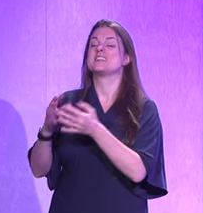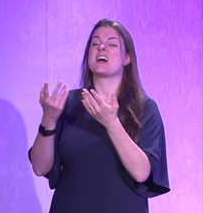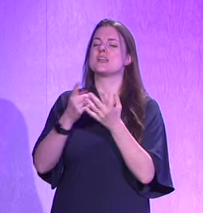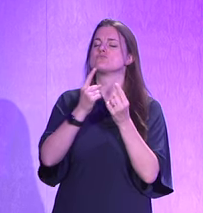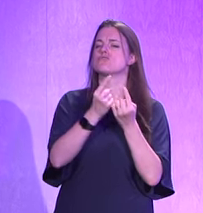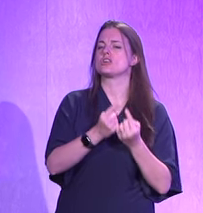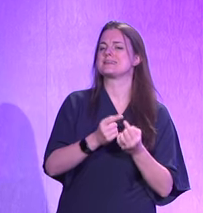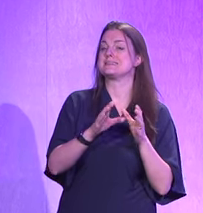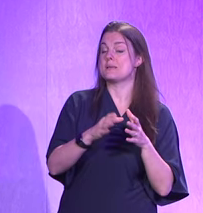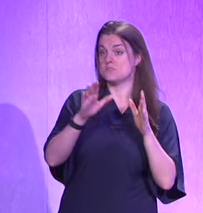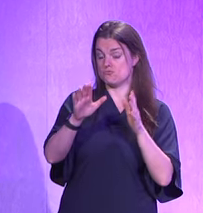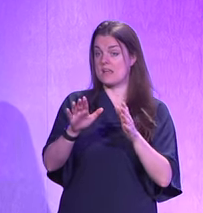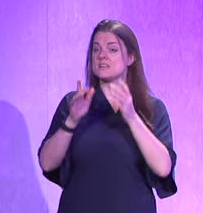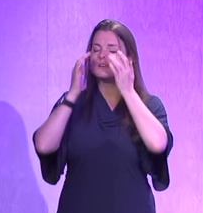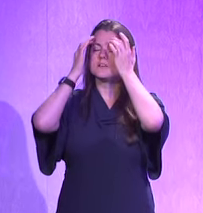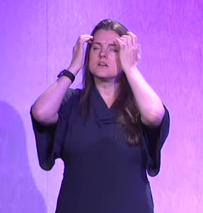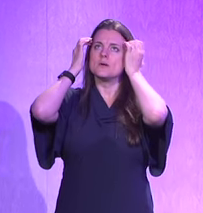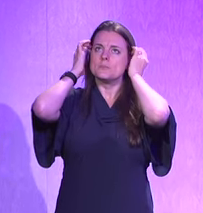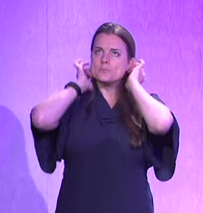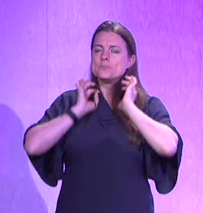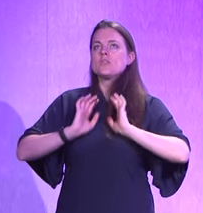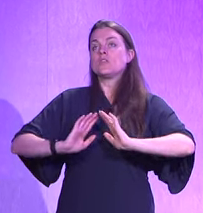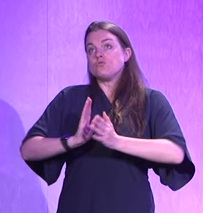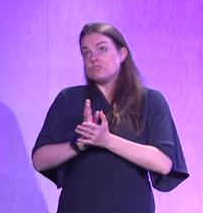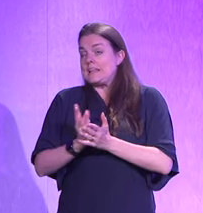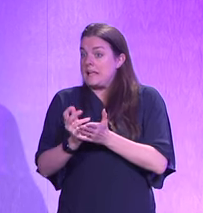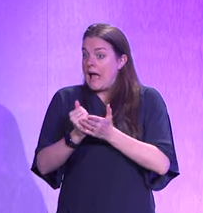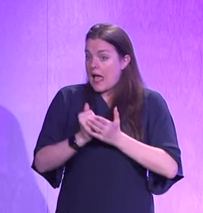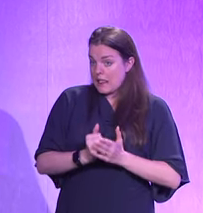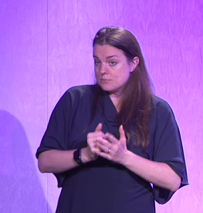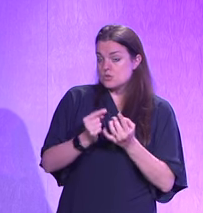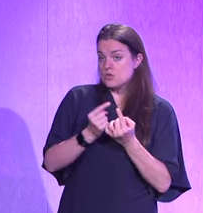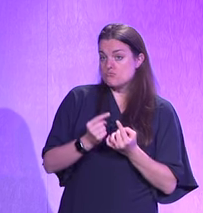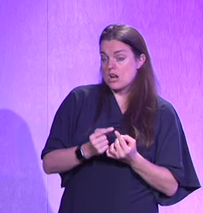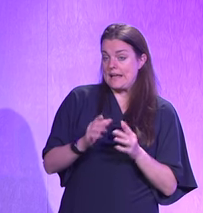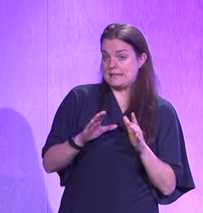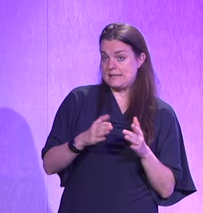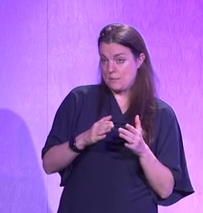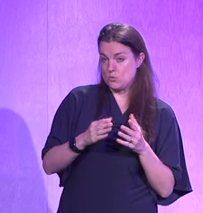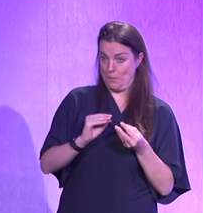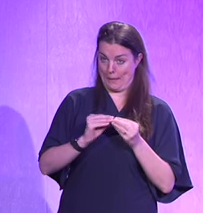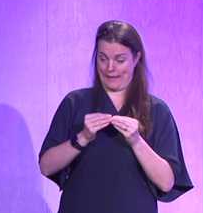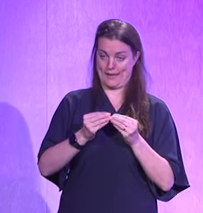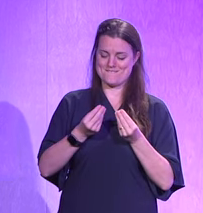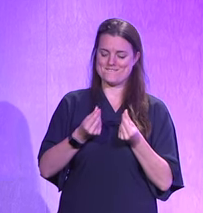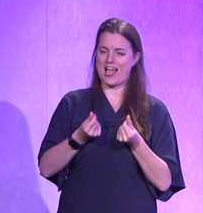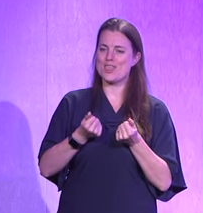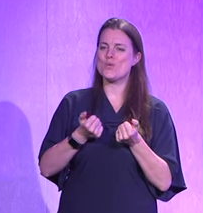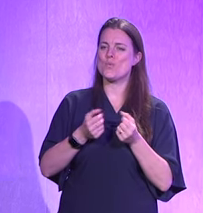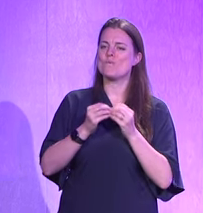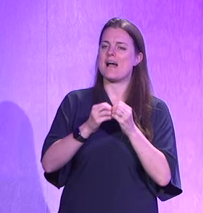product teams. They really help the product teams to make the value flow.